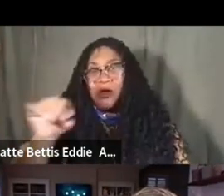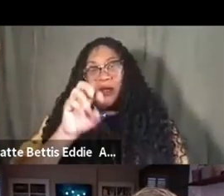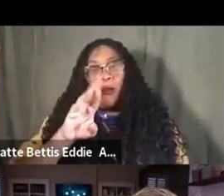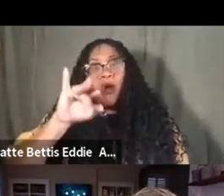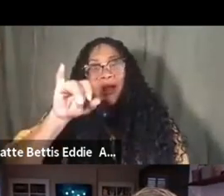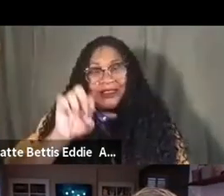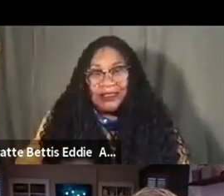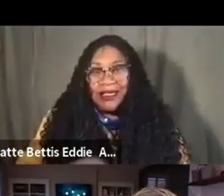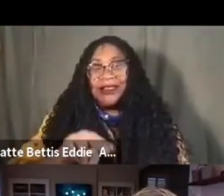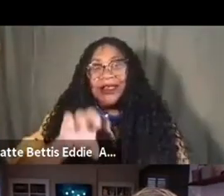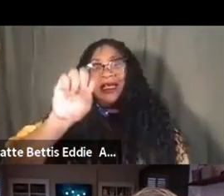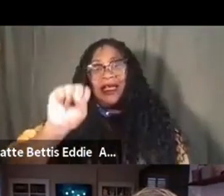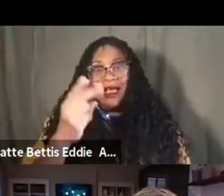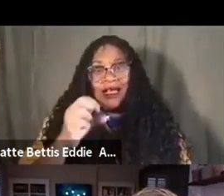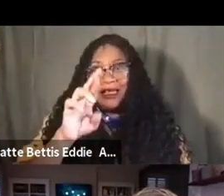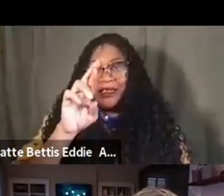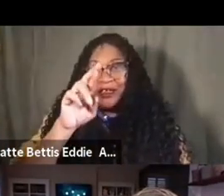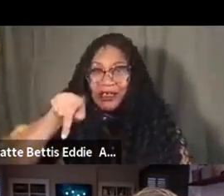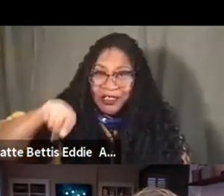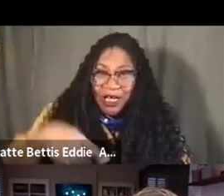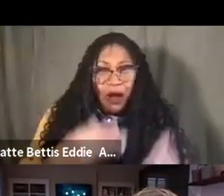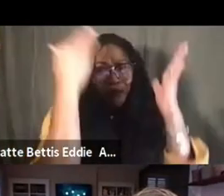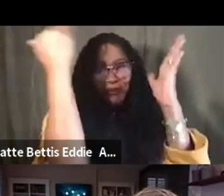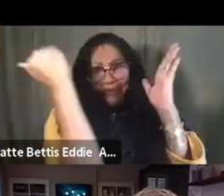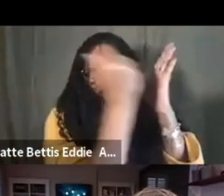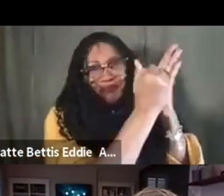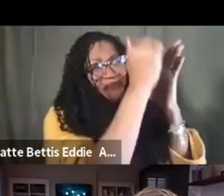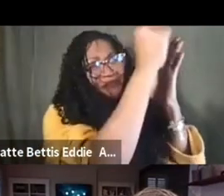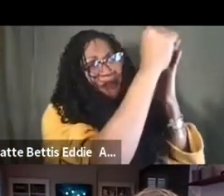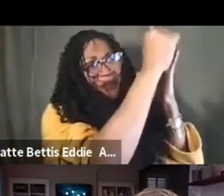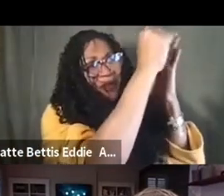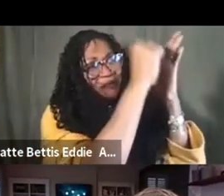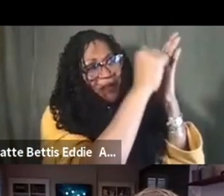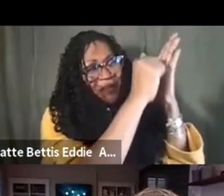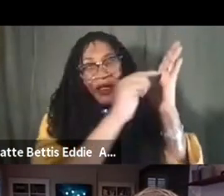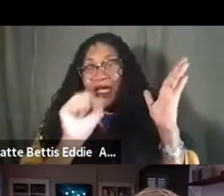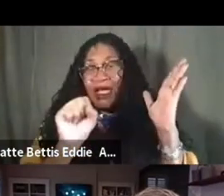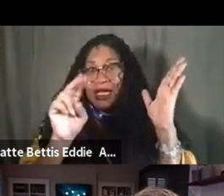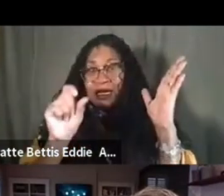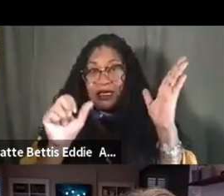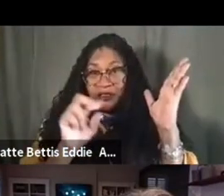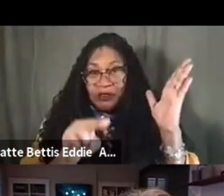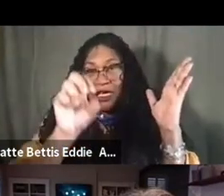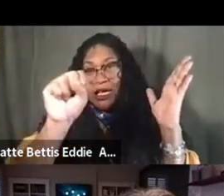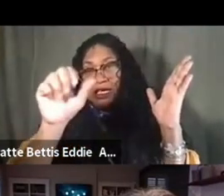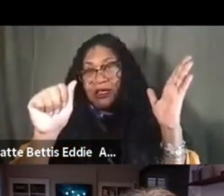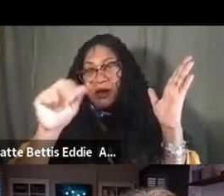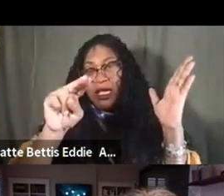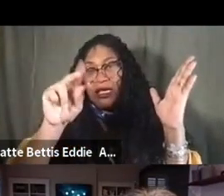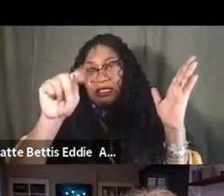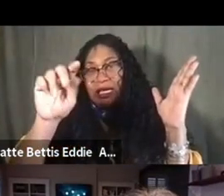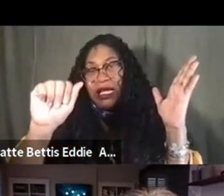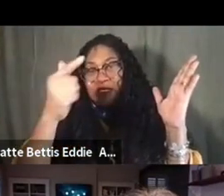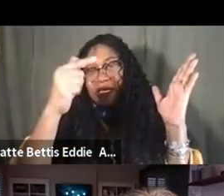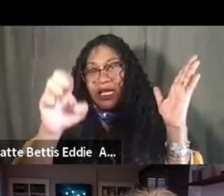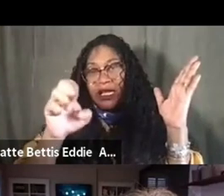are, are very high on that list, Susan Sontag on The Pain of Others is, is, is definitely a wonderful text